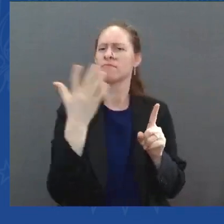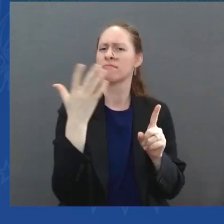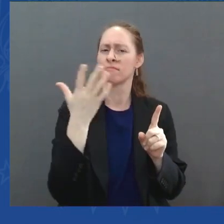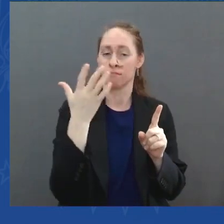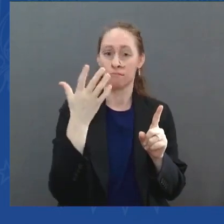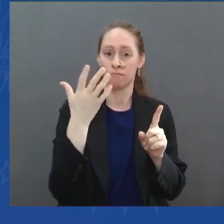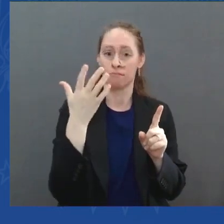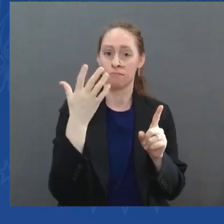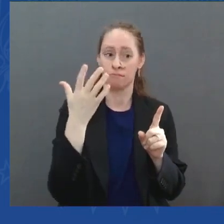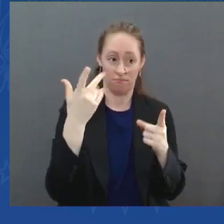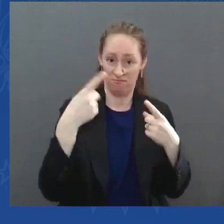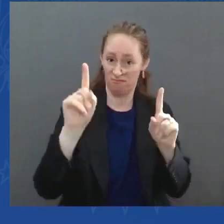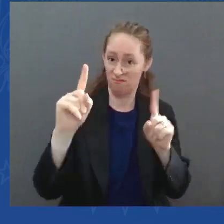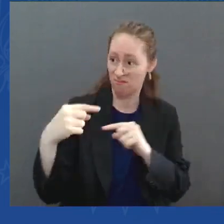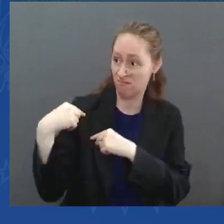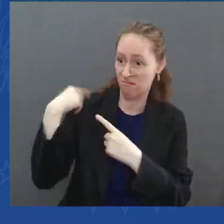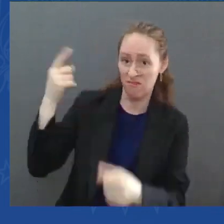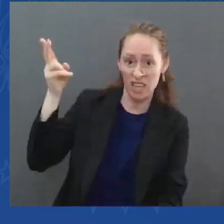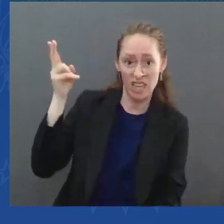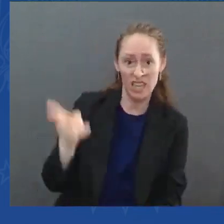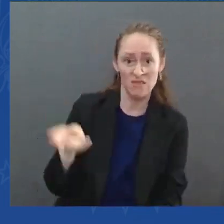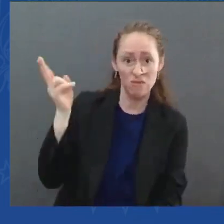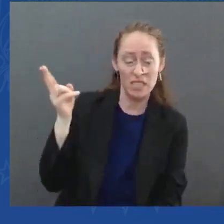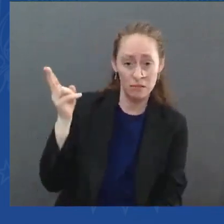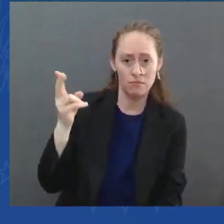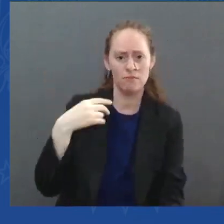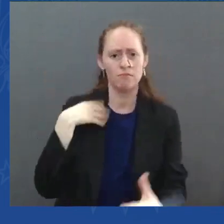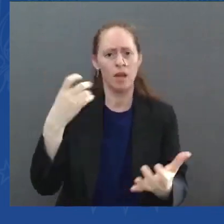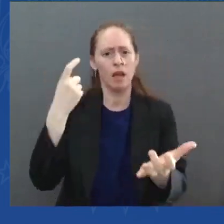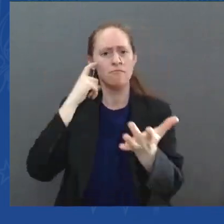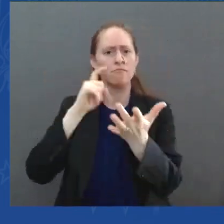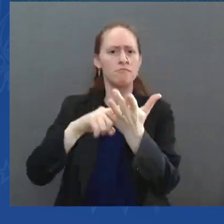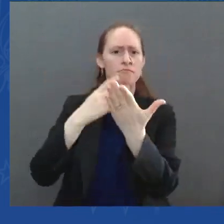was a key co-sponsor of this bill when she was a United States senator.